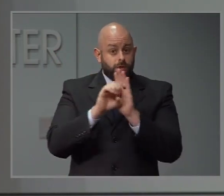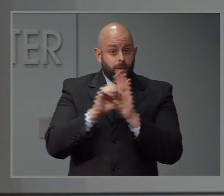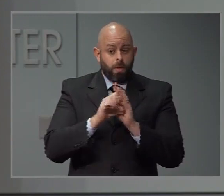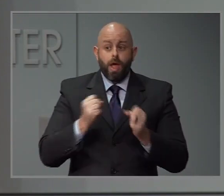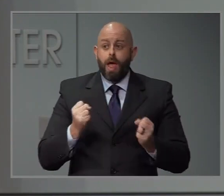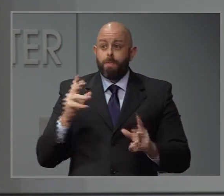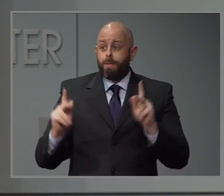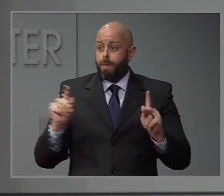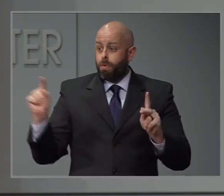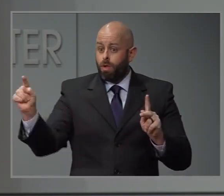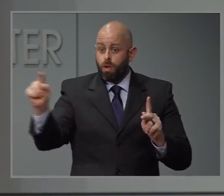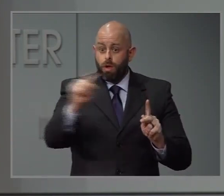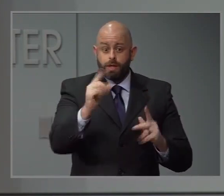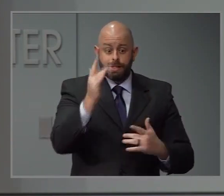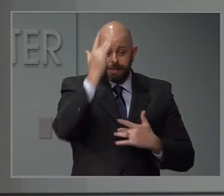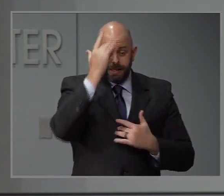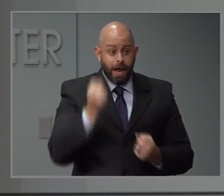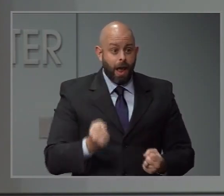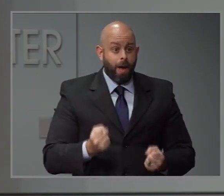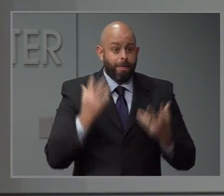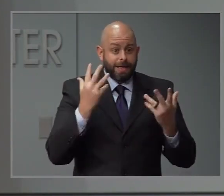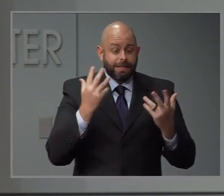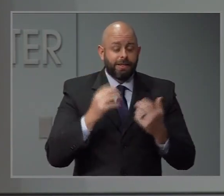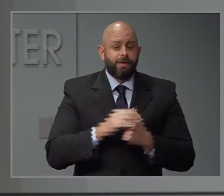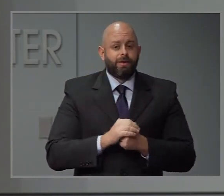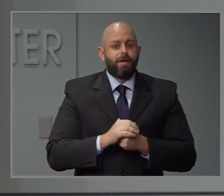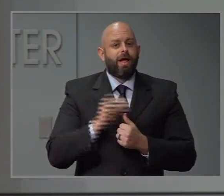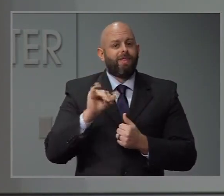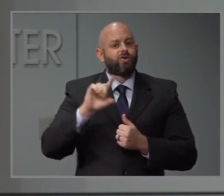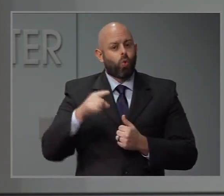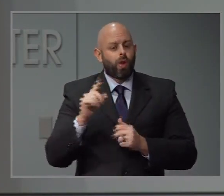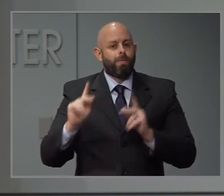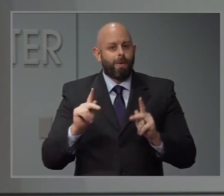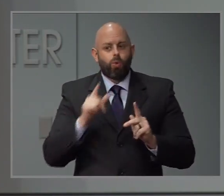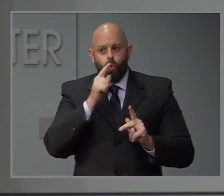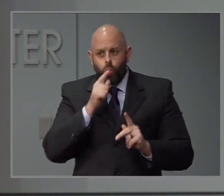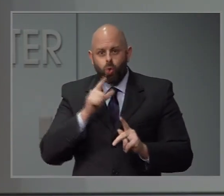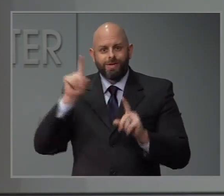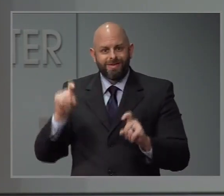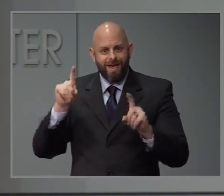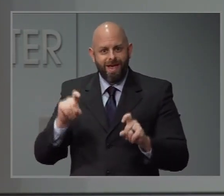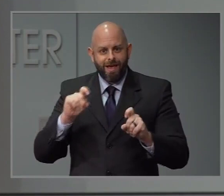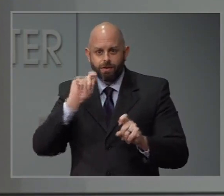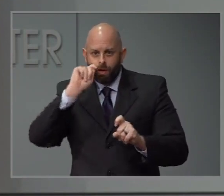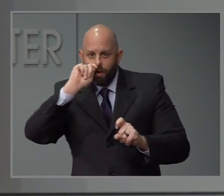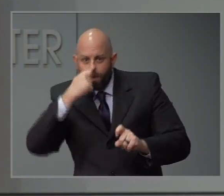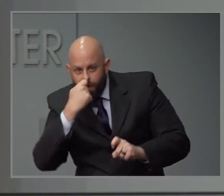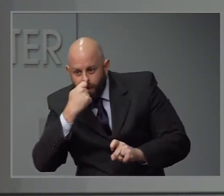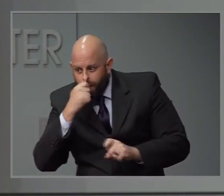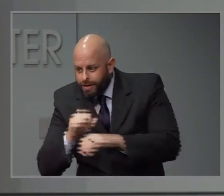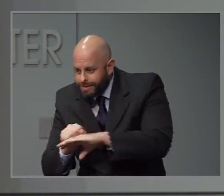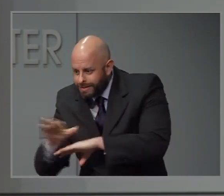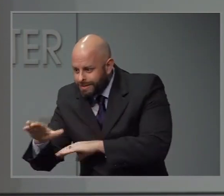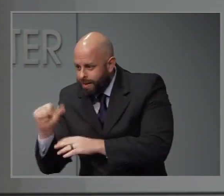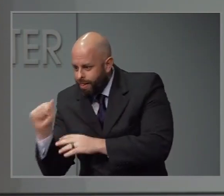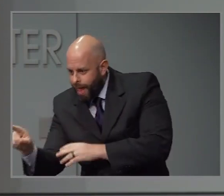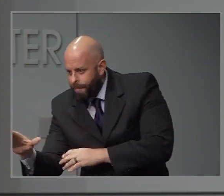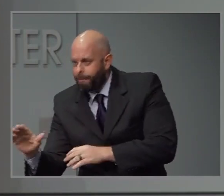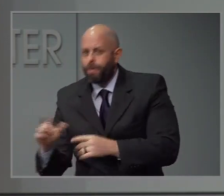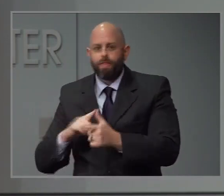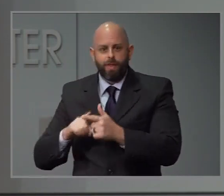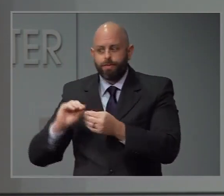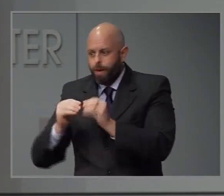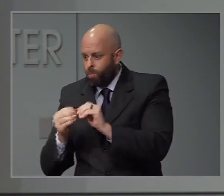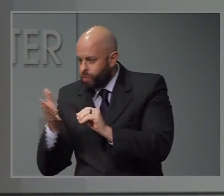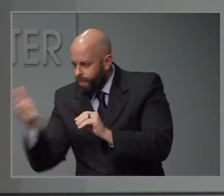see of COVID-19 are only the lab-confirmed case counts that we're seeing. And we know that there's other COVID-19